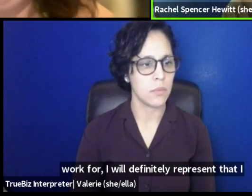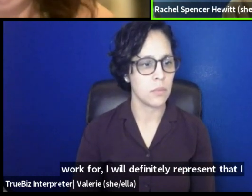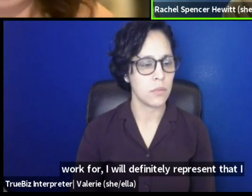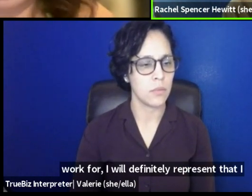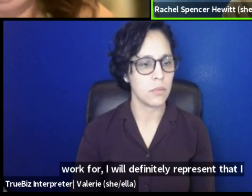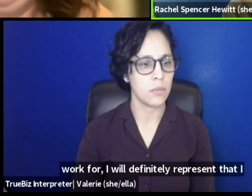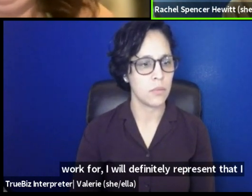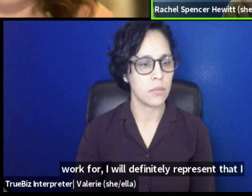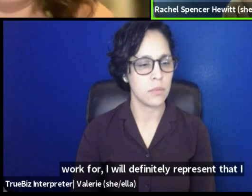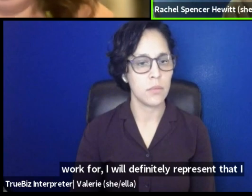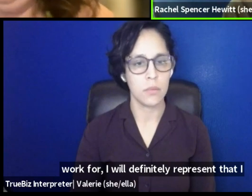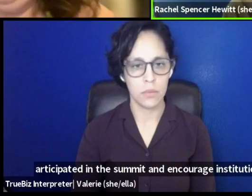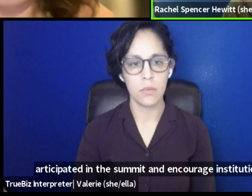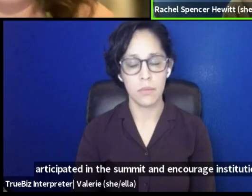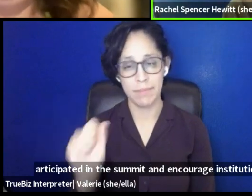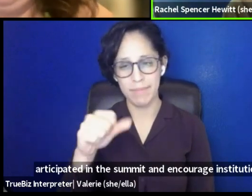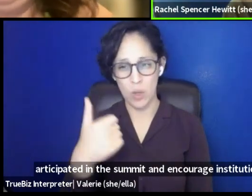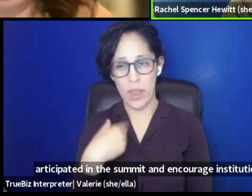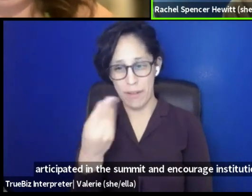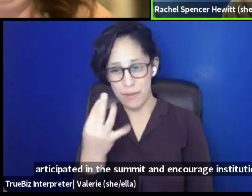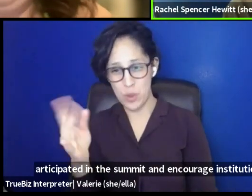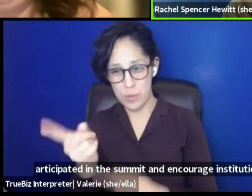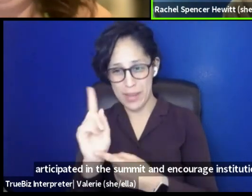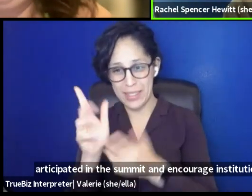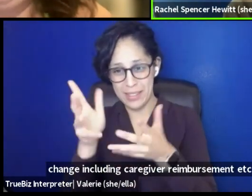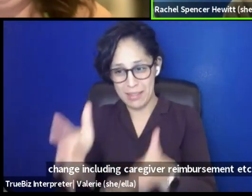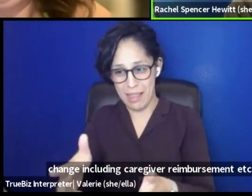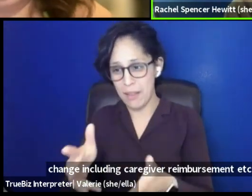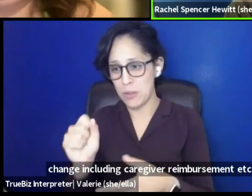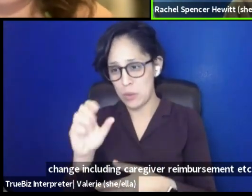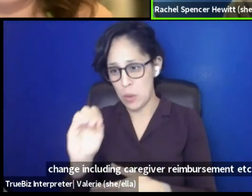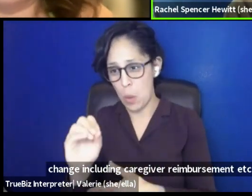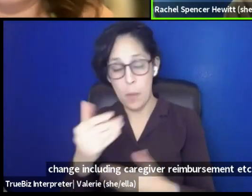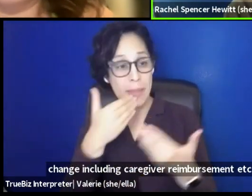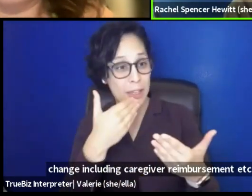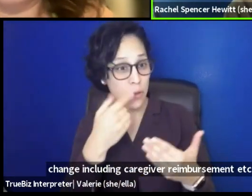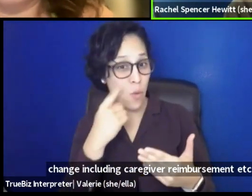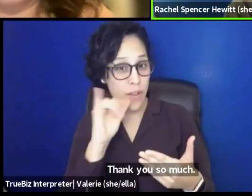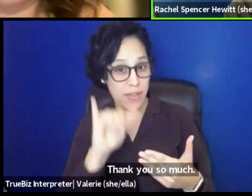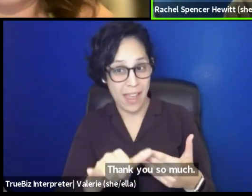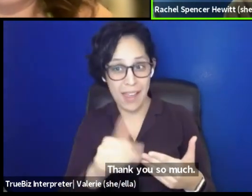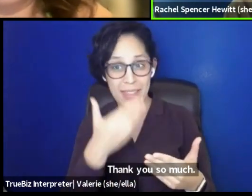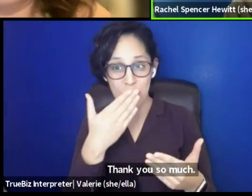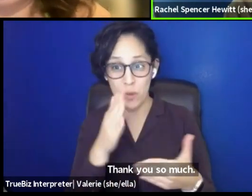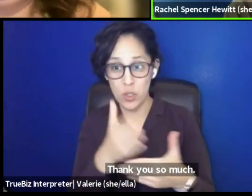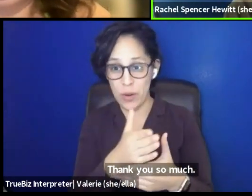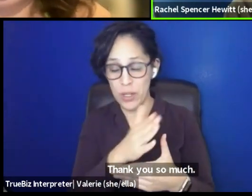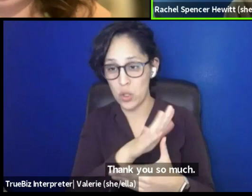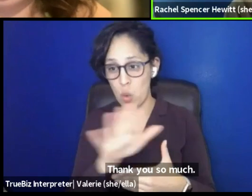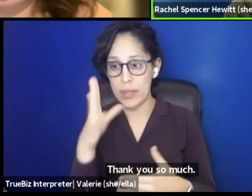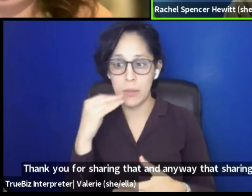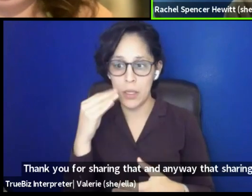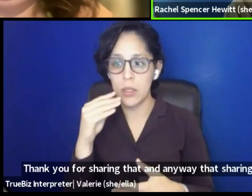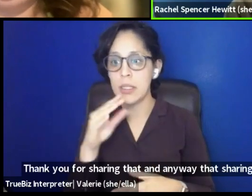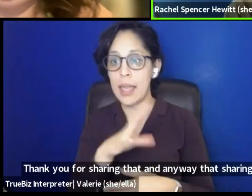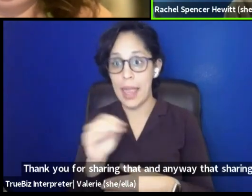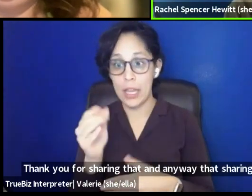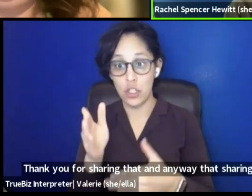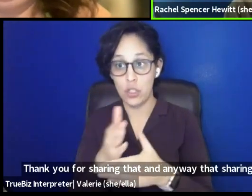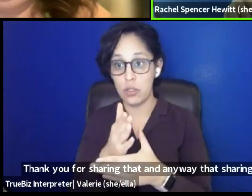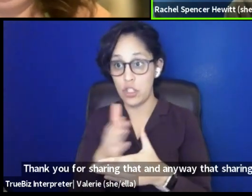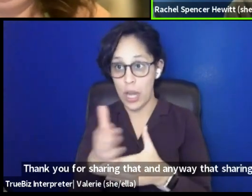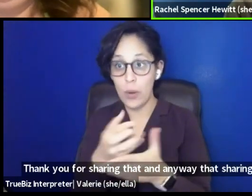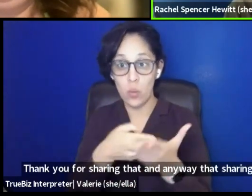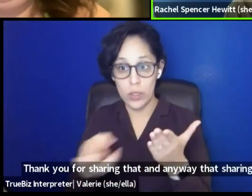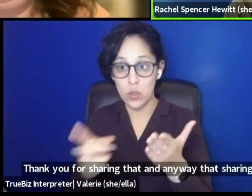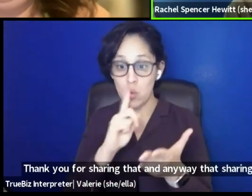caregiver reimbursement, et cetera, where, appropriate. Thank you so much. Thank you for sharing that. And anyway, that sharing these resources are helpful